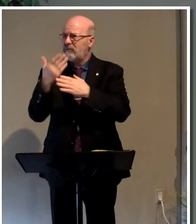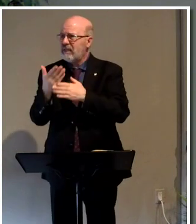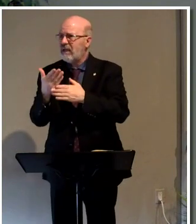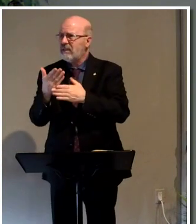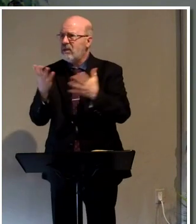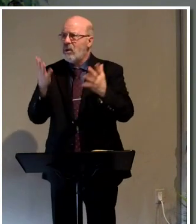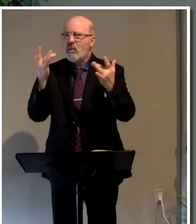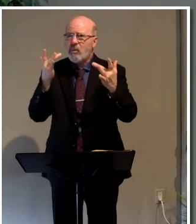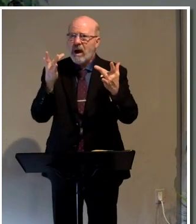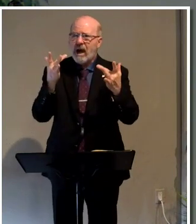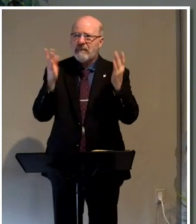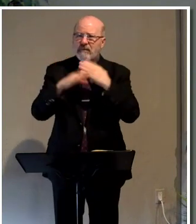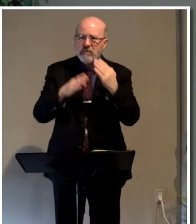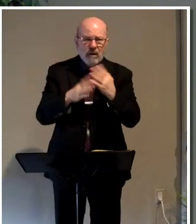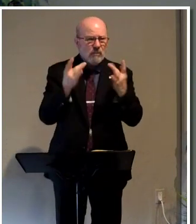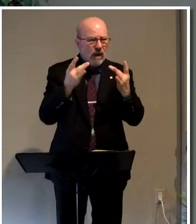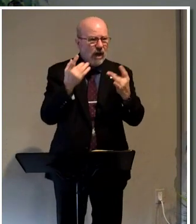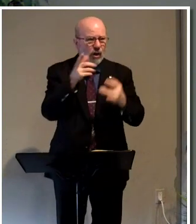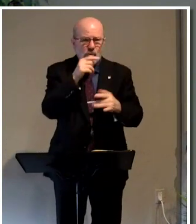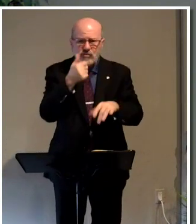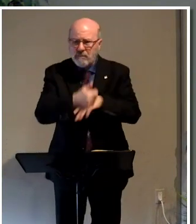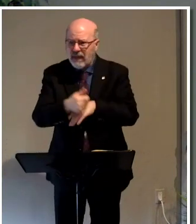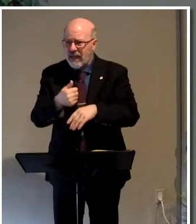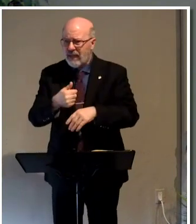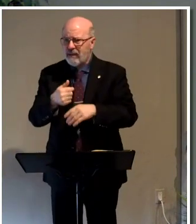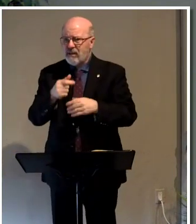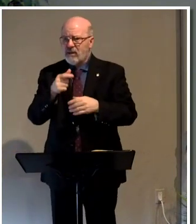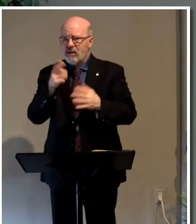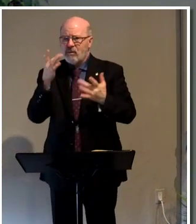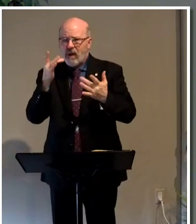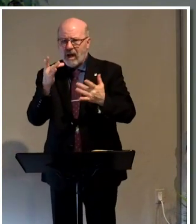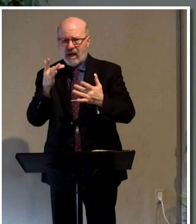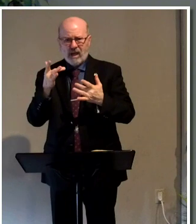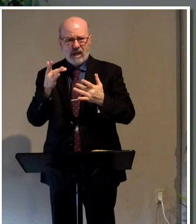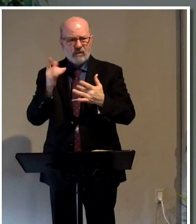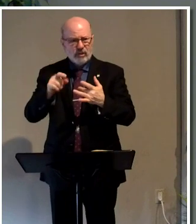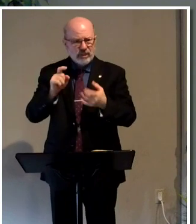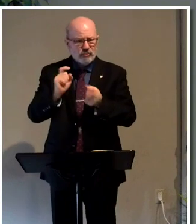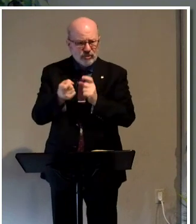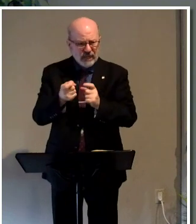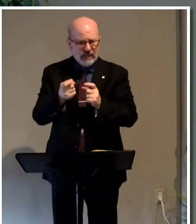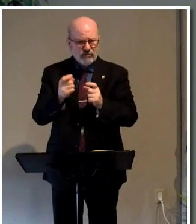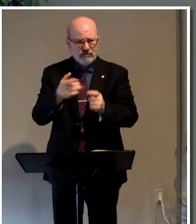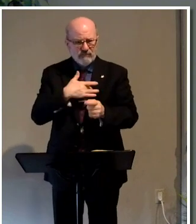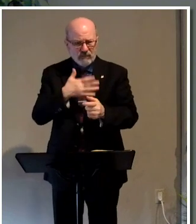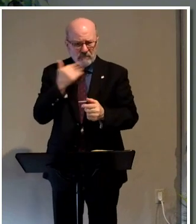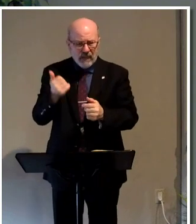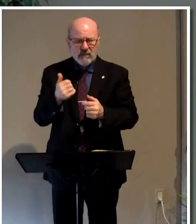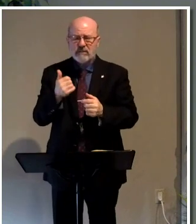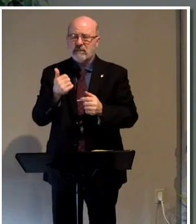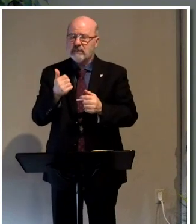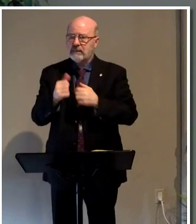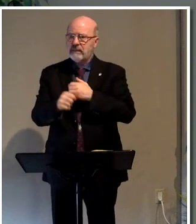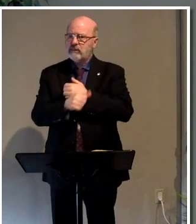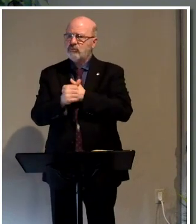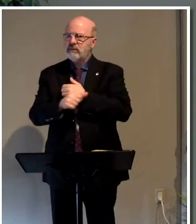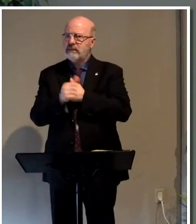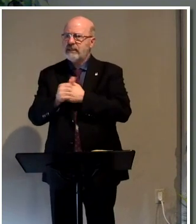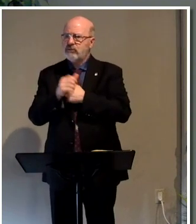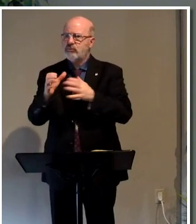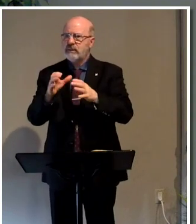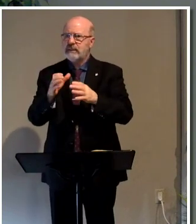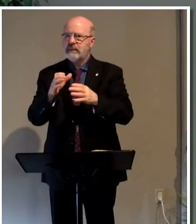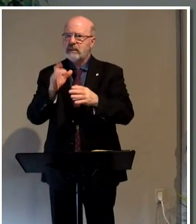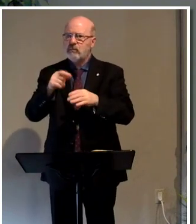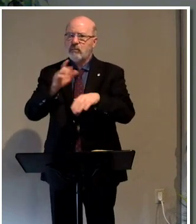what's causing the problem. Right. Who could be making me feel this way and what do I need to do to change it? And we're in danger of doing exactly